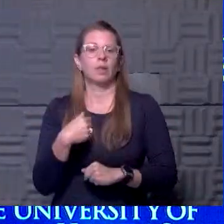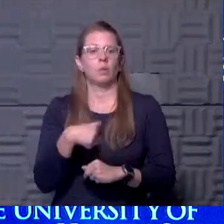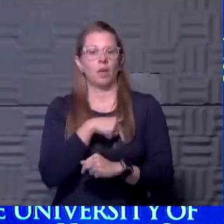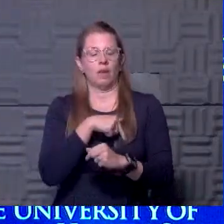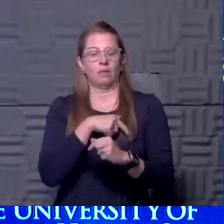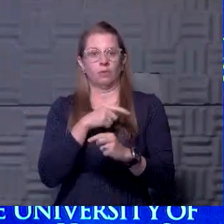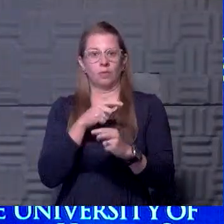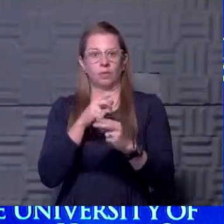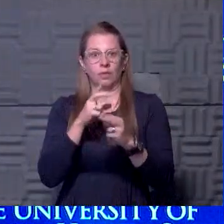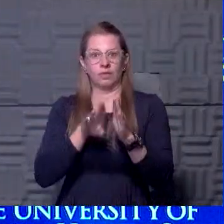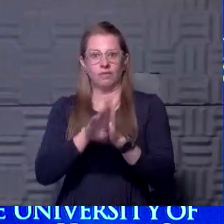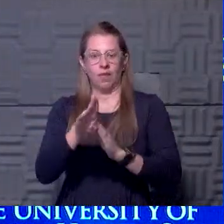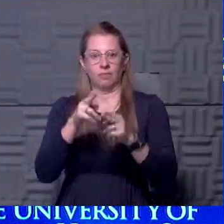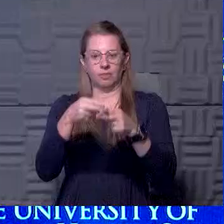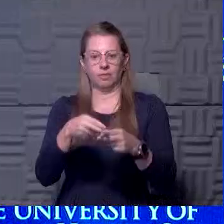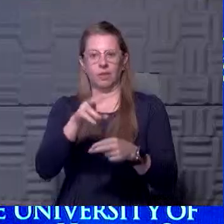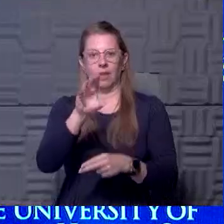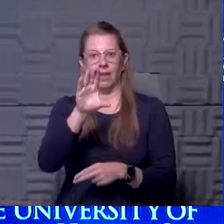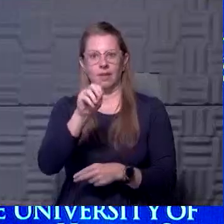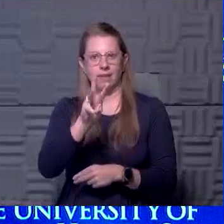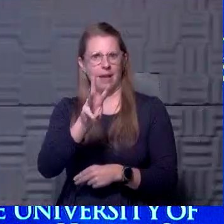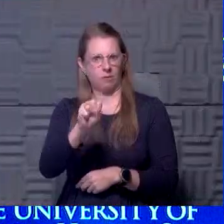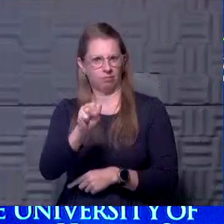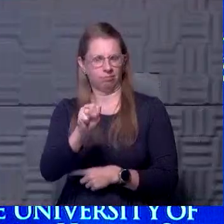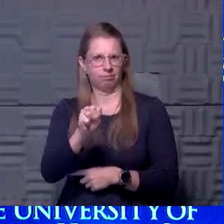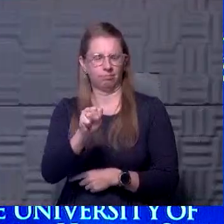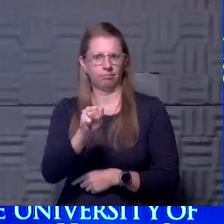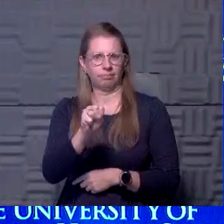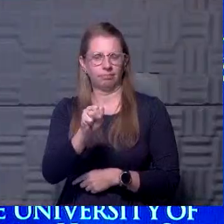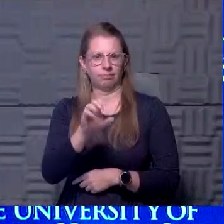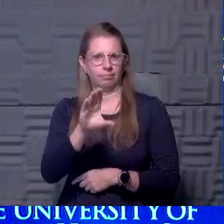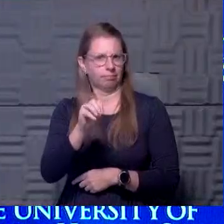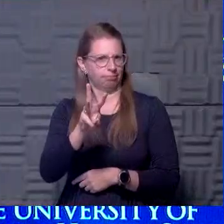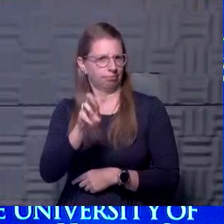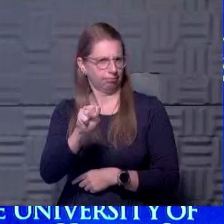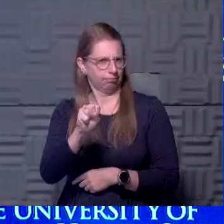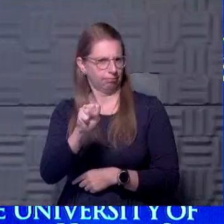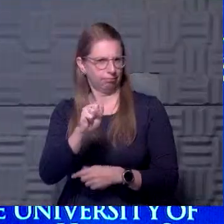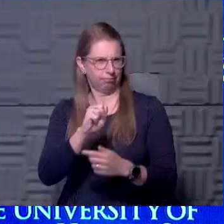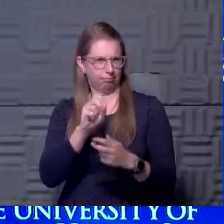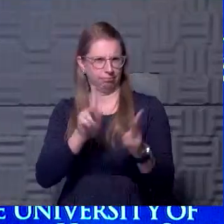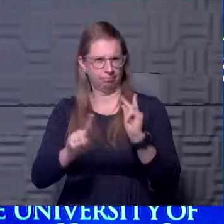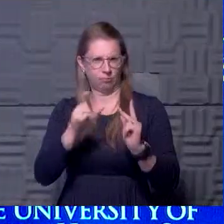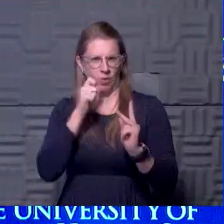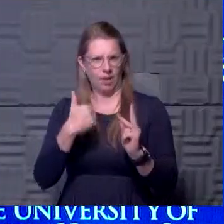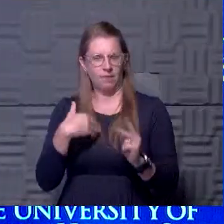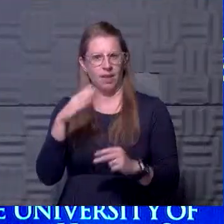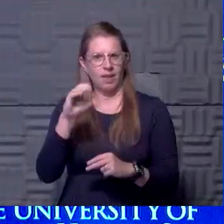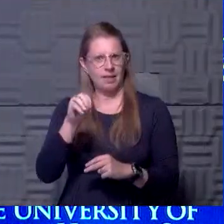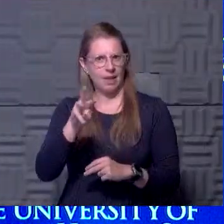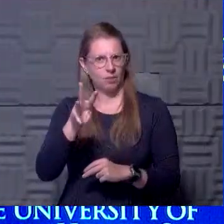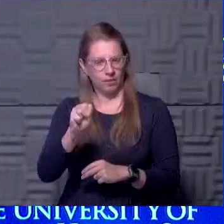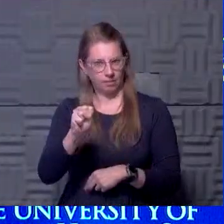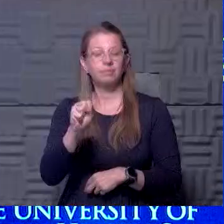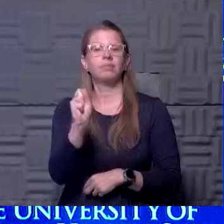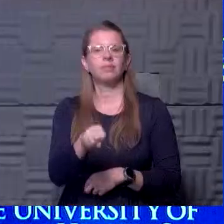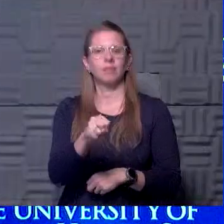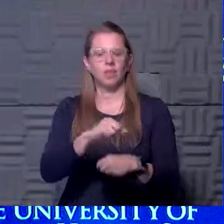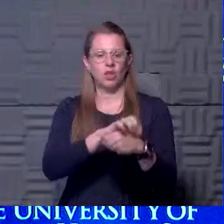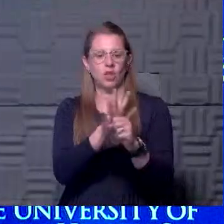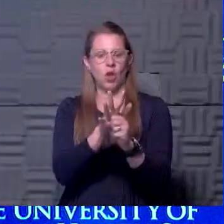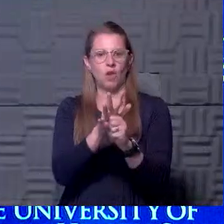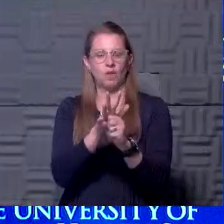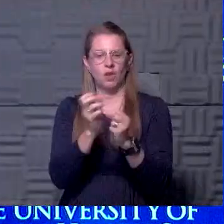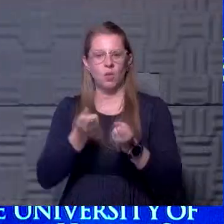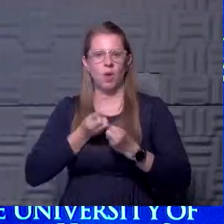to call cows. You can ask yourself, cows? People don't have cows. Actually, we do. It's COVID